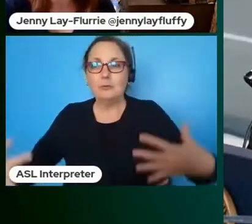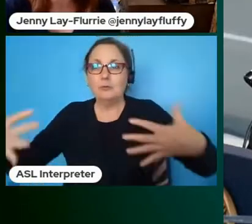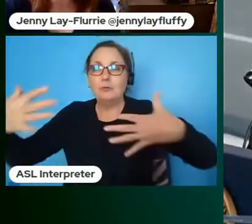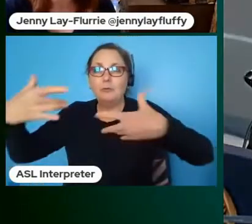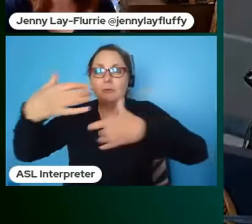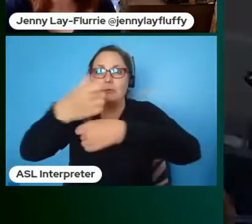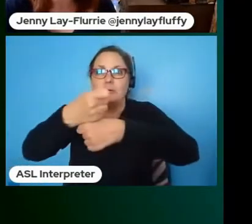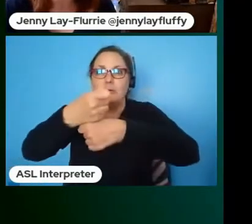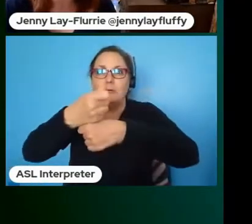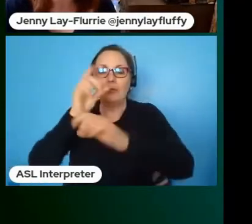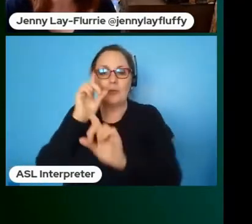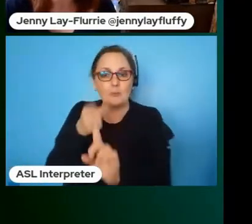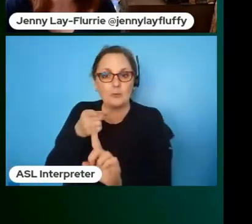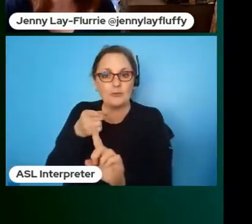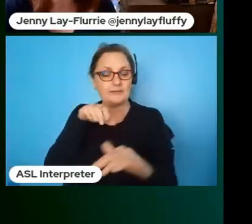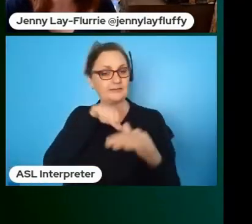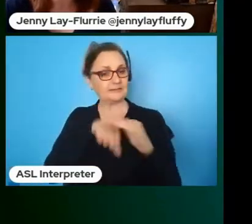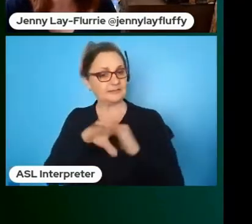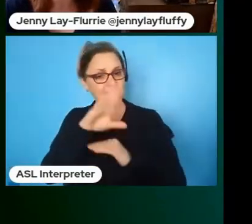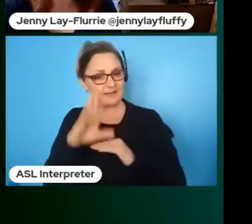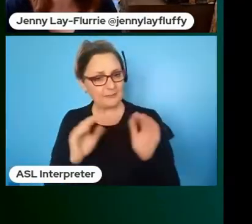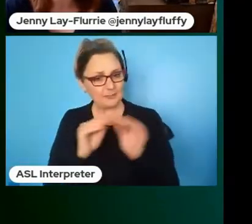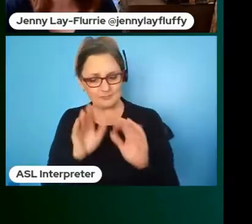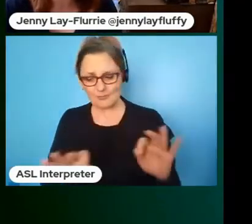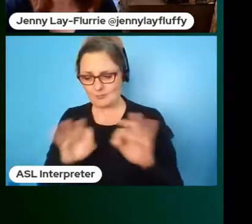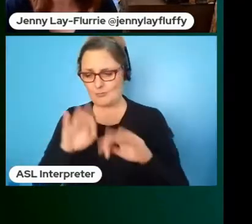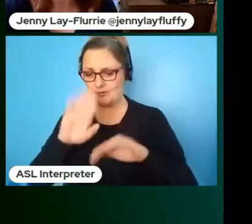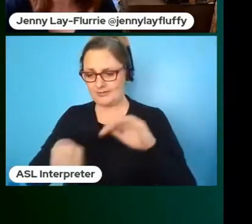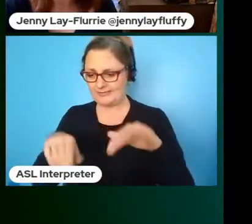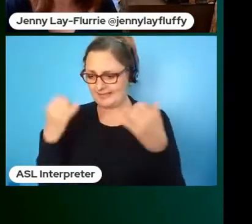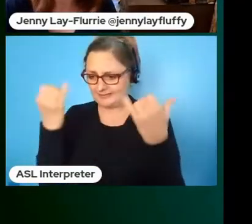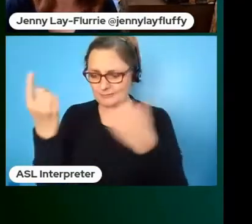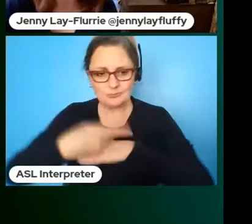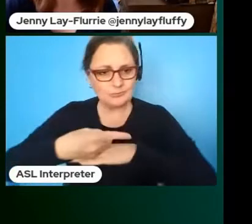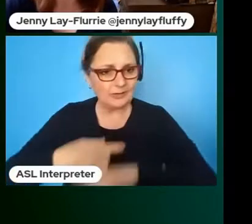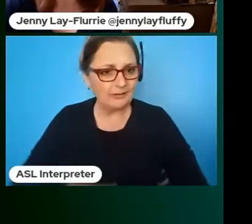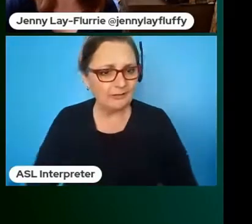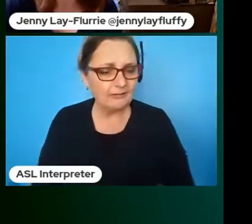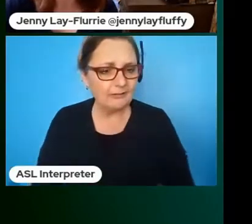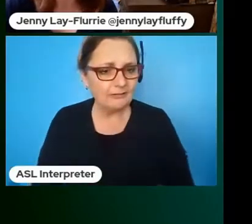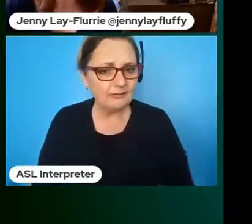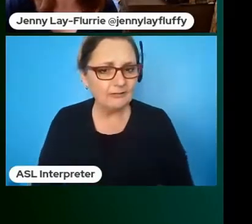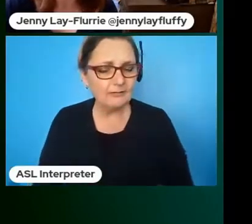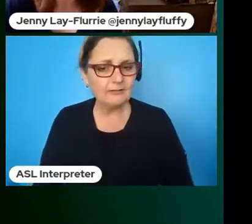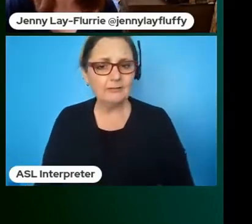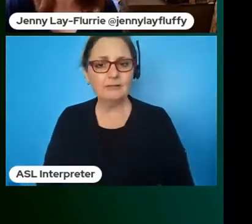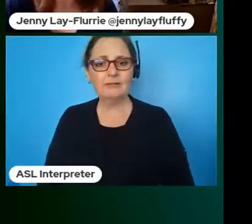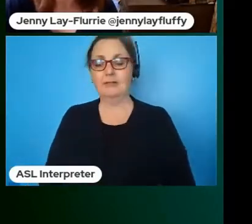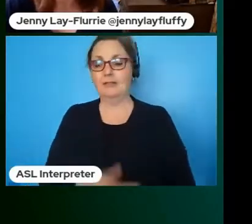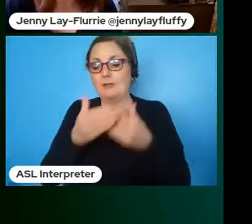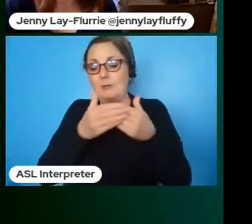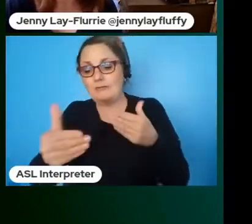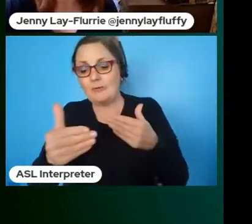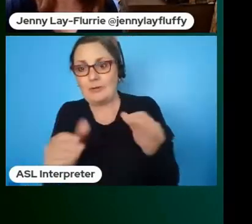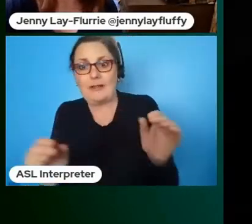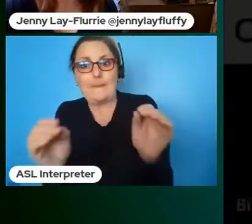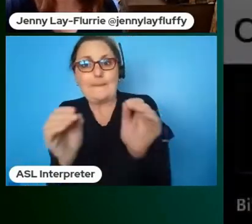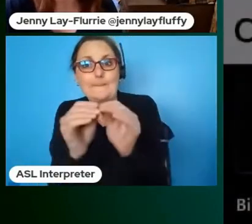more important than it is today and it's even more important as we go forward